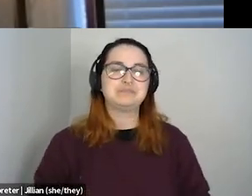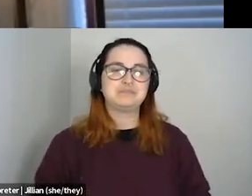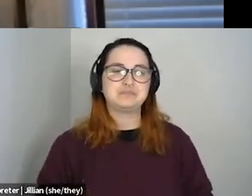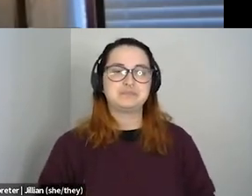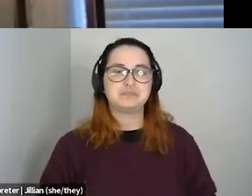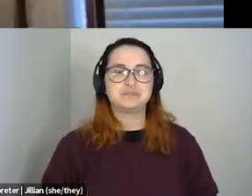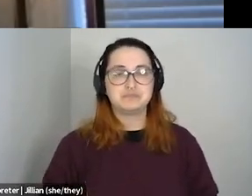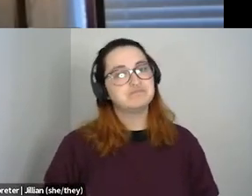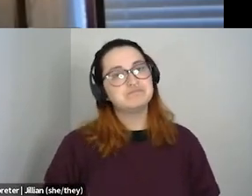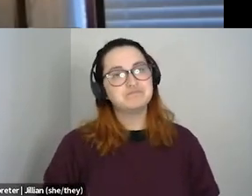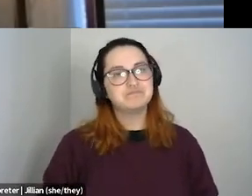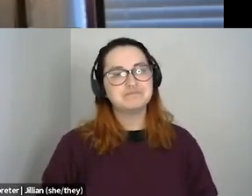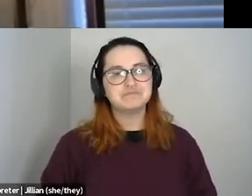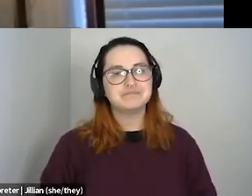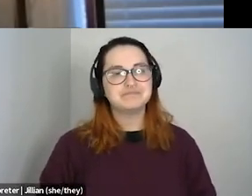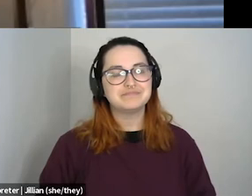yeah.